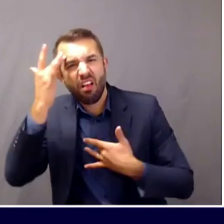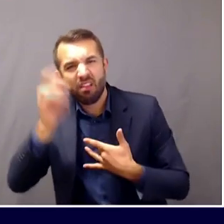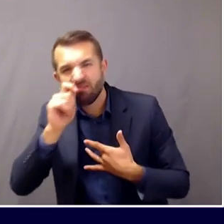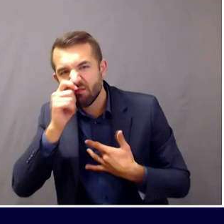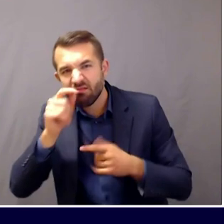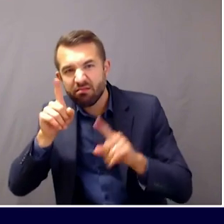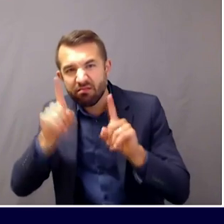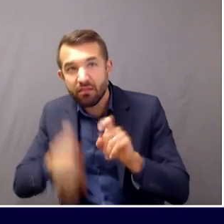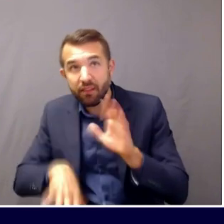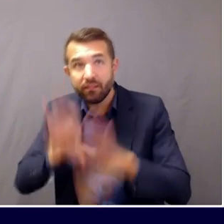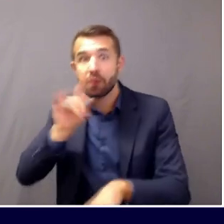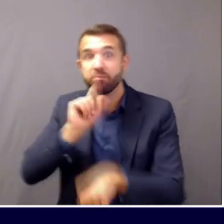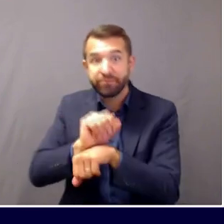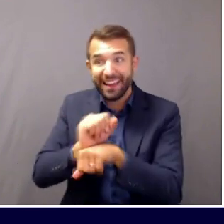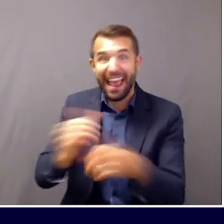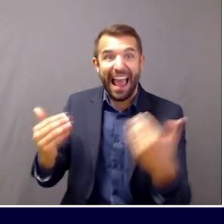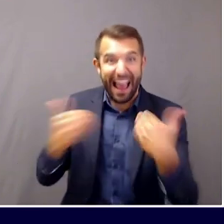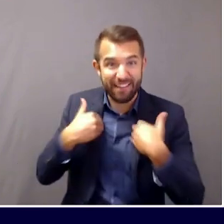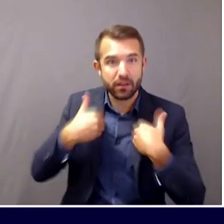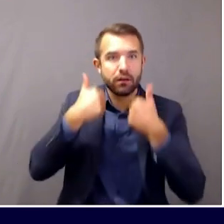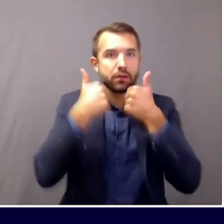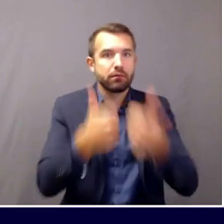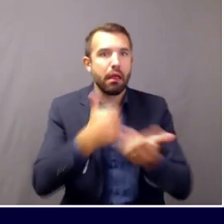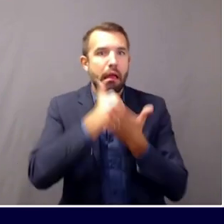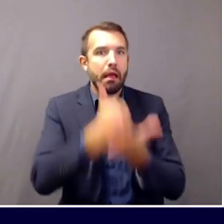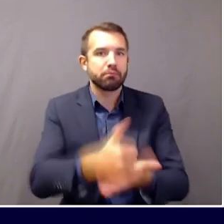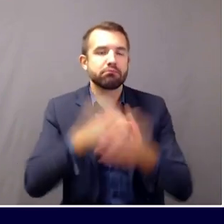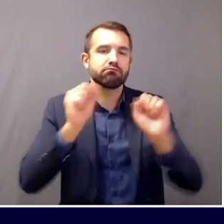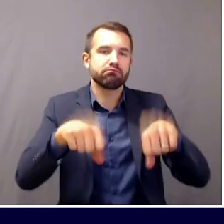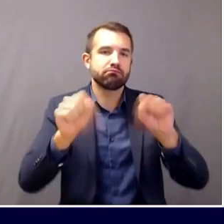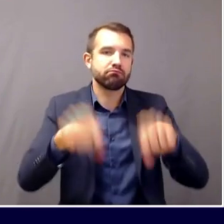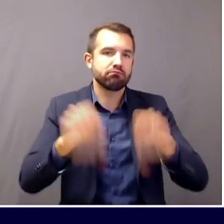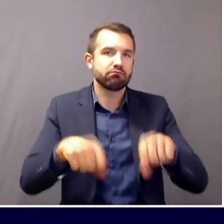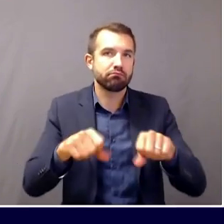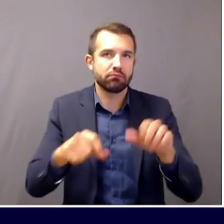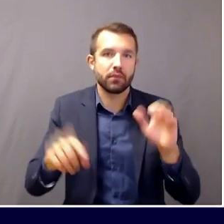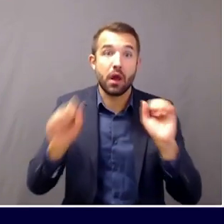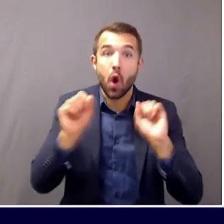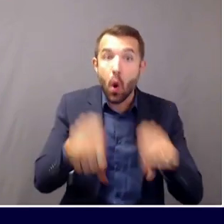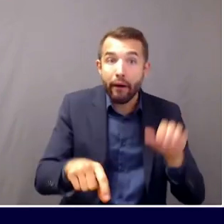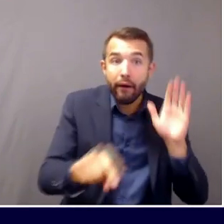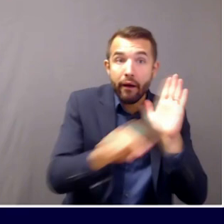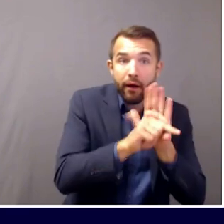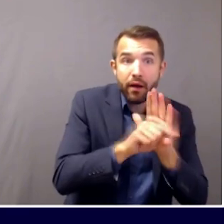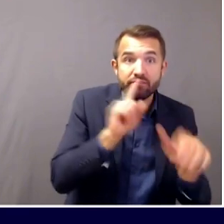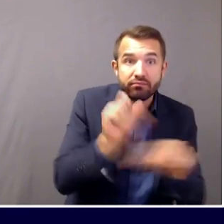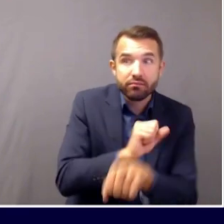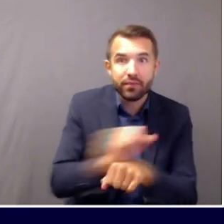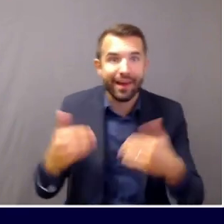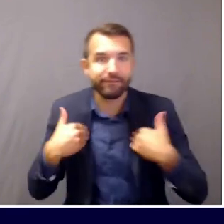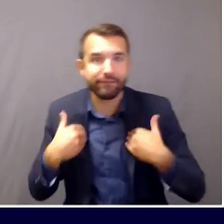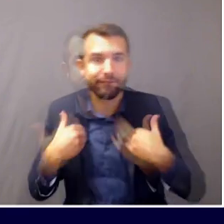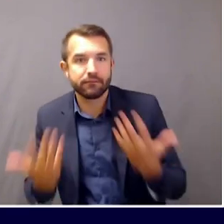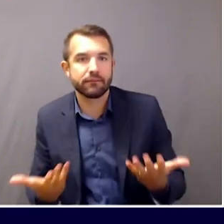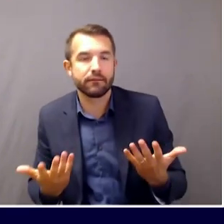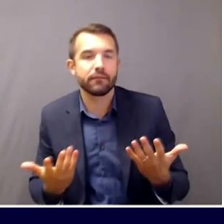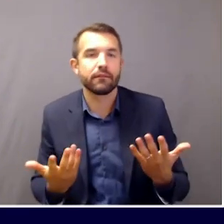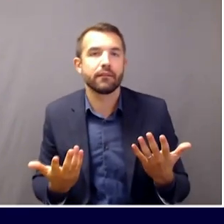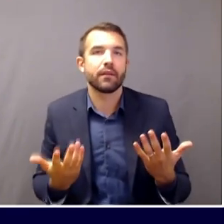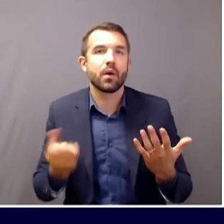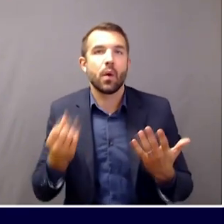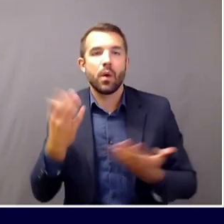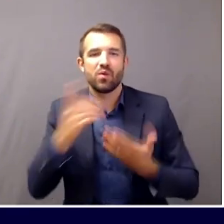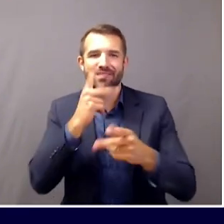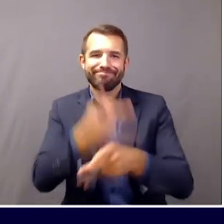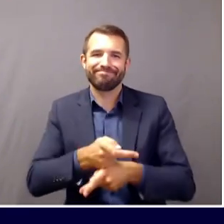first time. So we think that it would have a possibility. But as you, as you noted, one of the things you always have to keep in